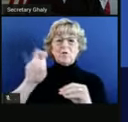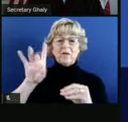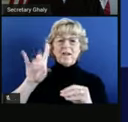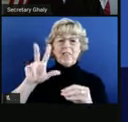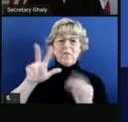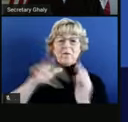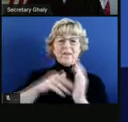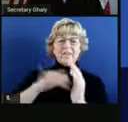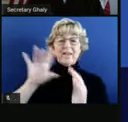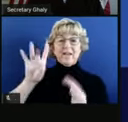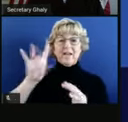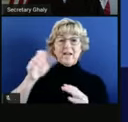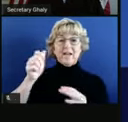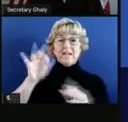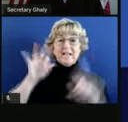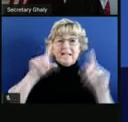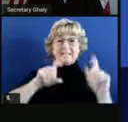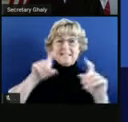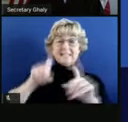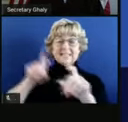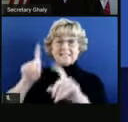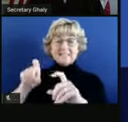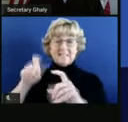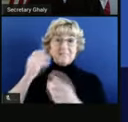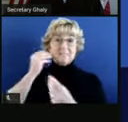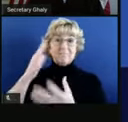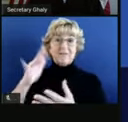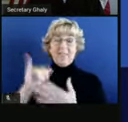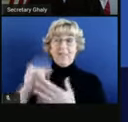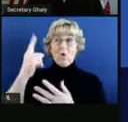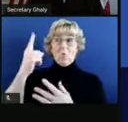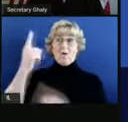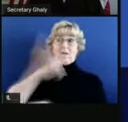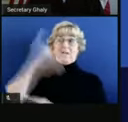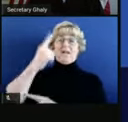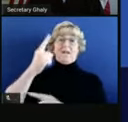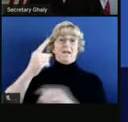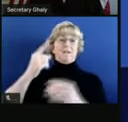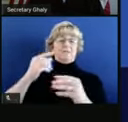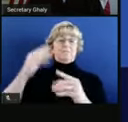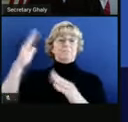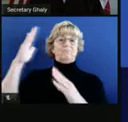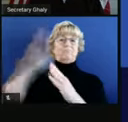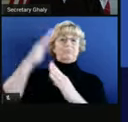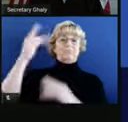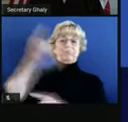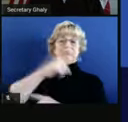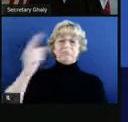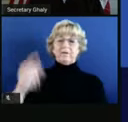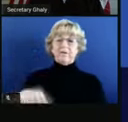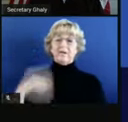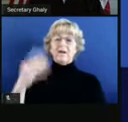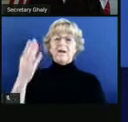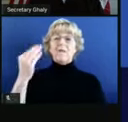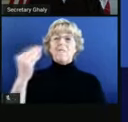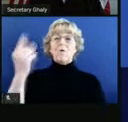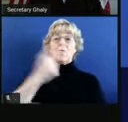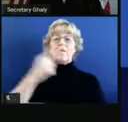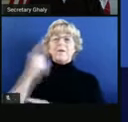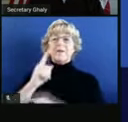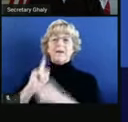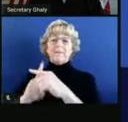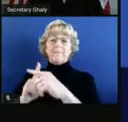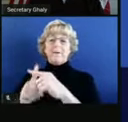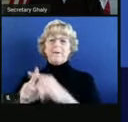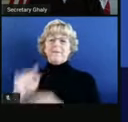,819 tests reported. That's a one-day high for us. That 14-day test positivity at 5